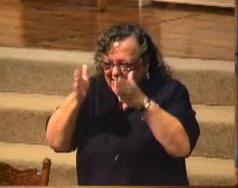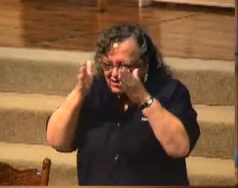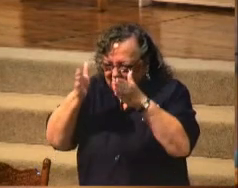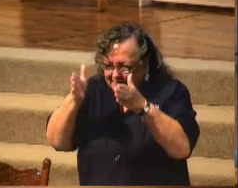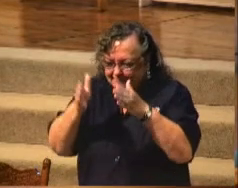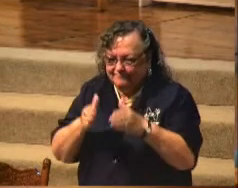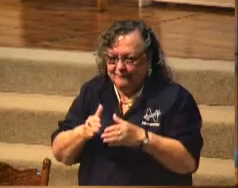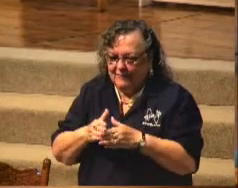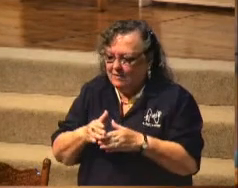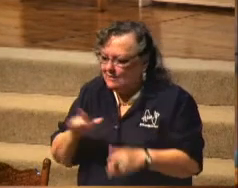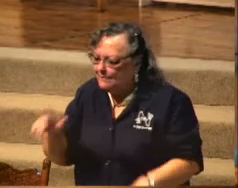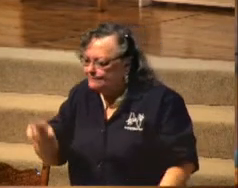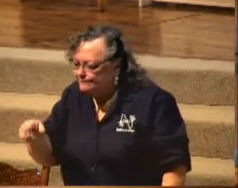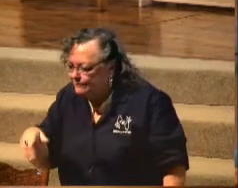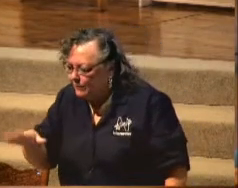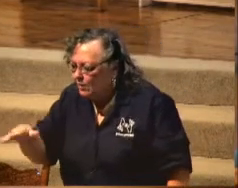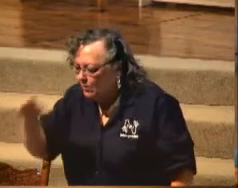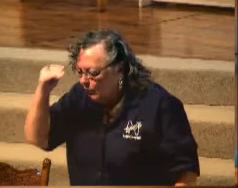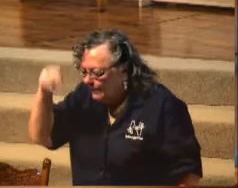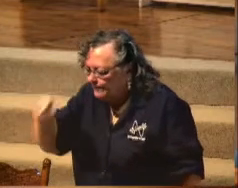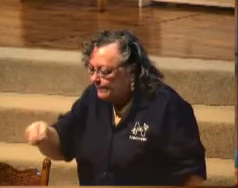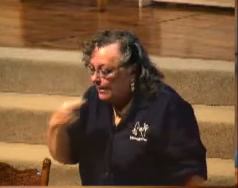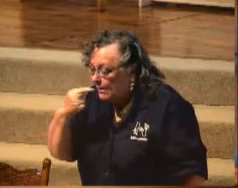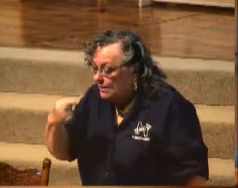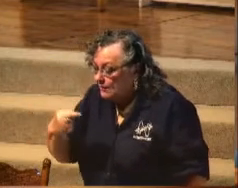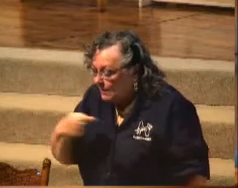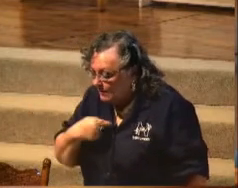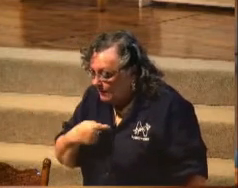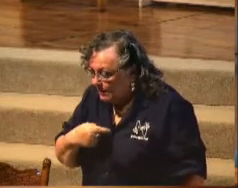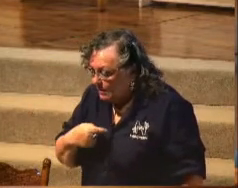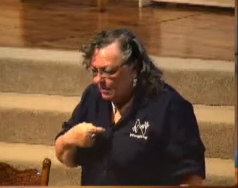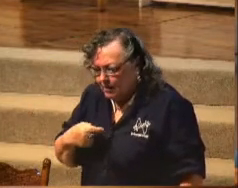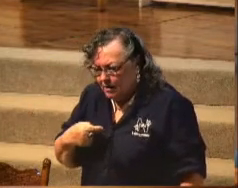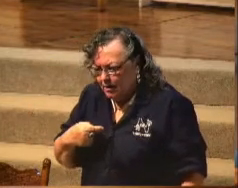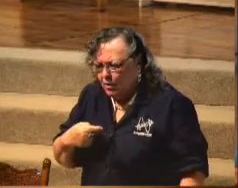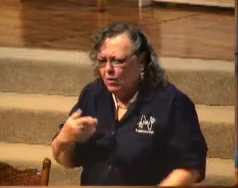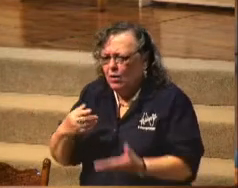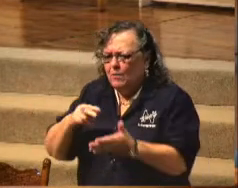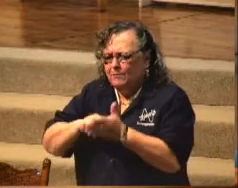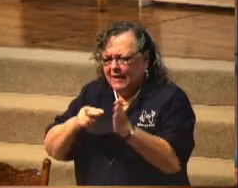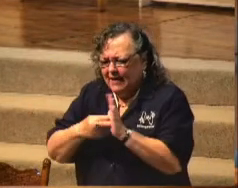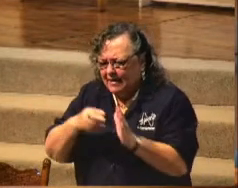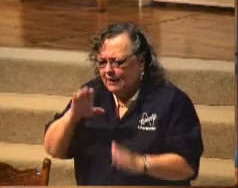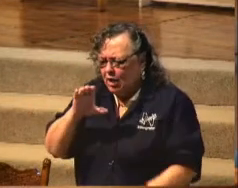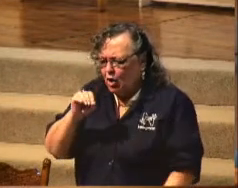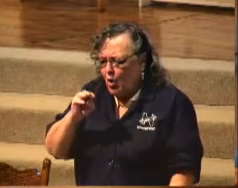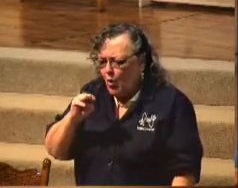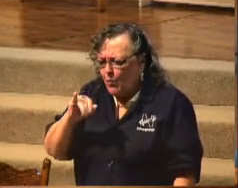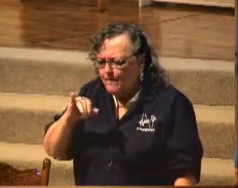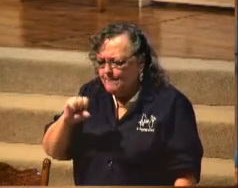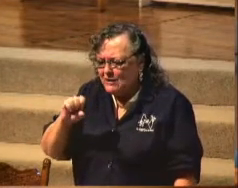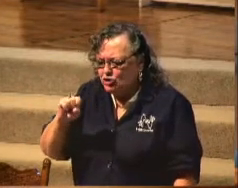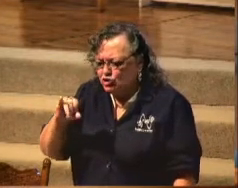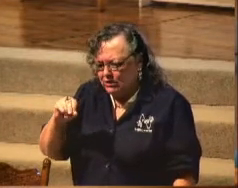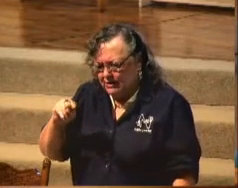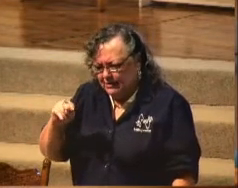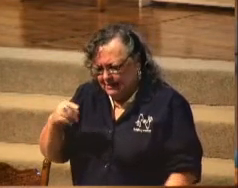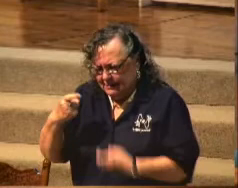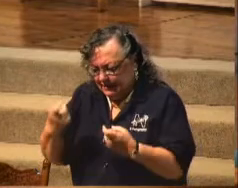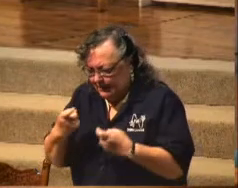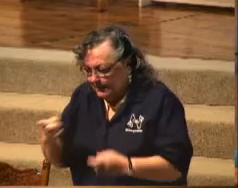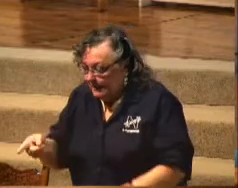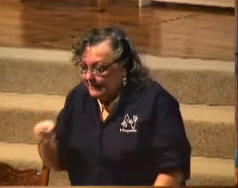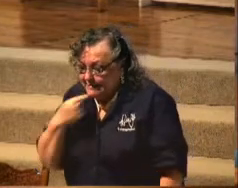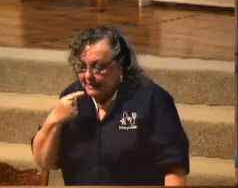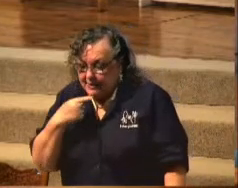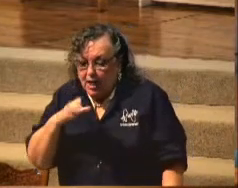one boy, Jerry. said, Jerry, tell me what the difference between the sin of commission is and the sin of omission is. He said, well, sin